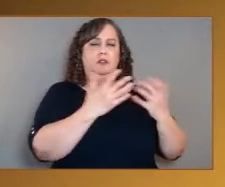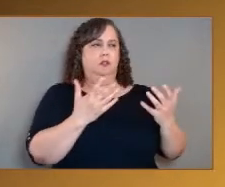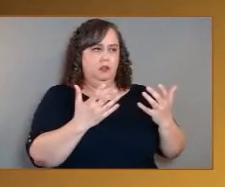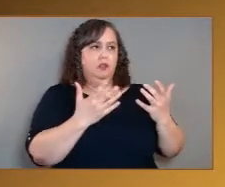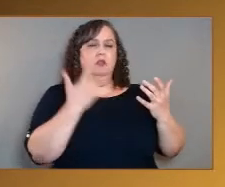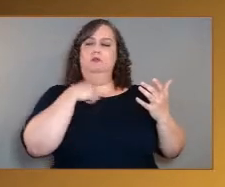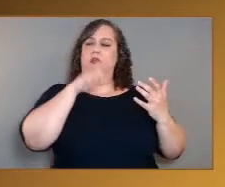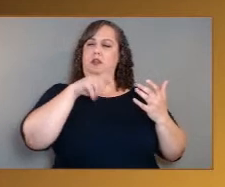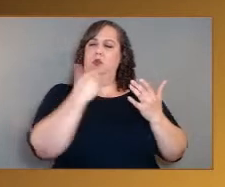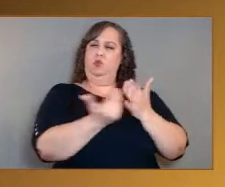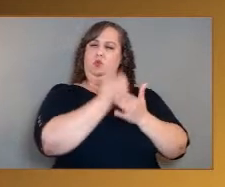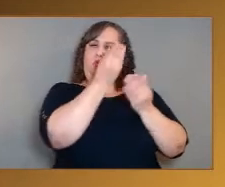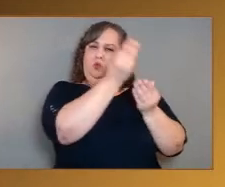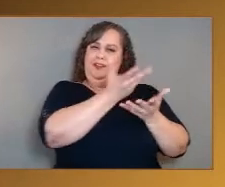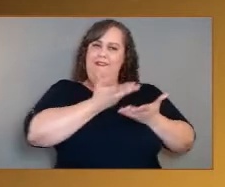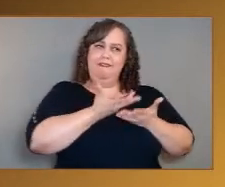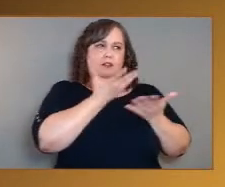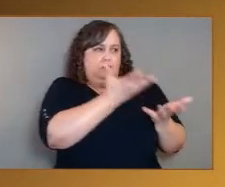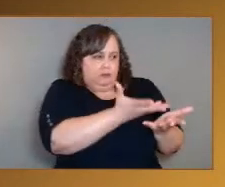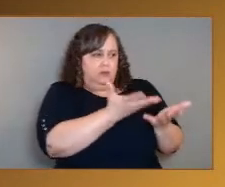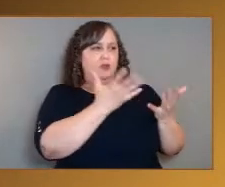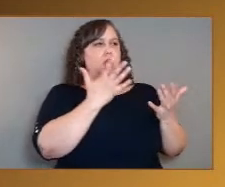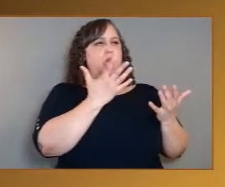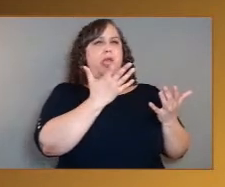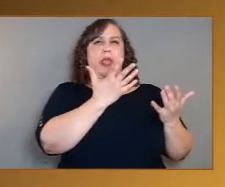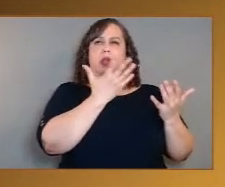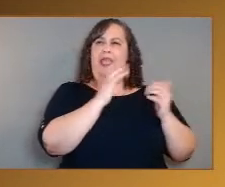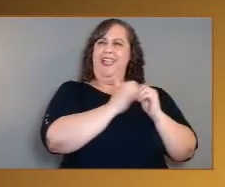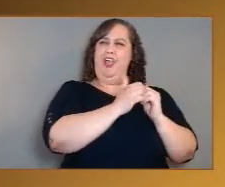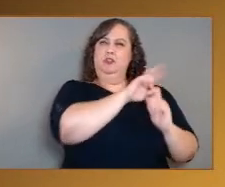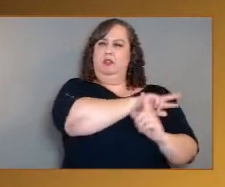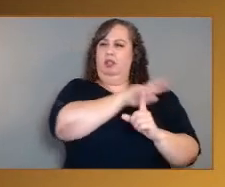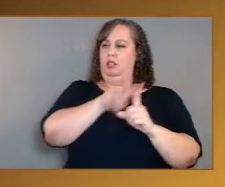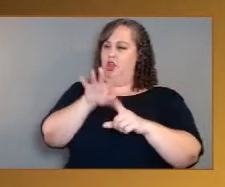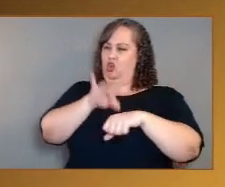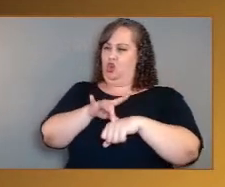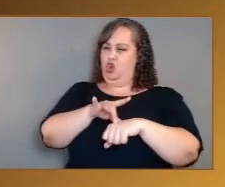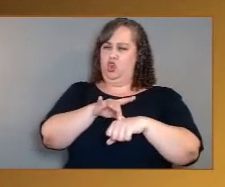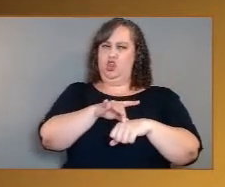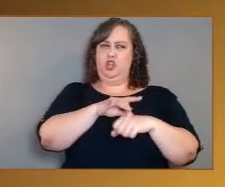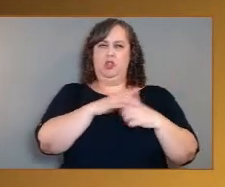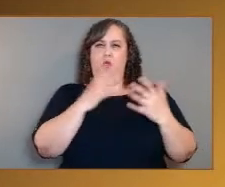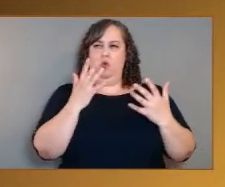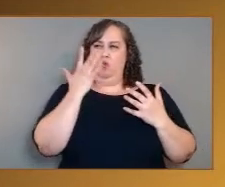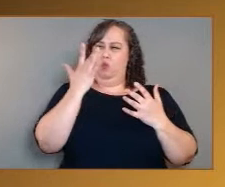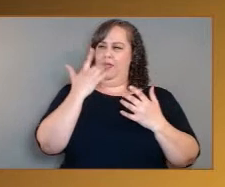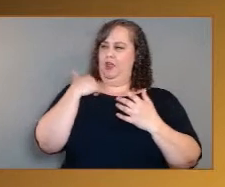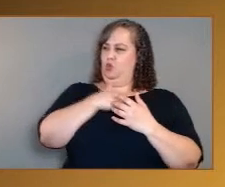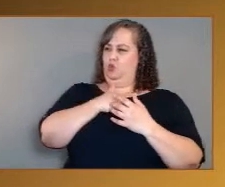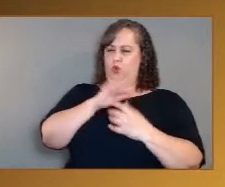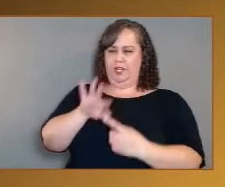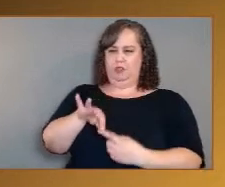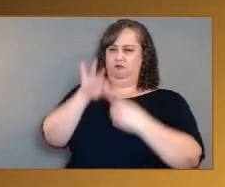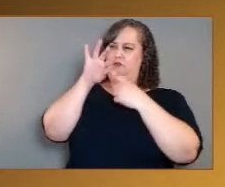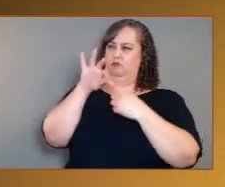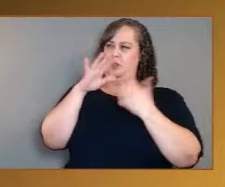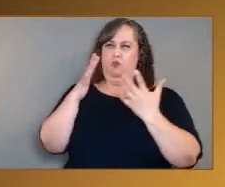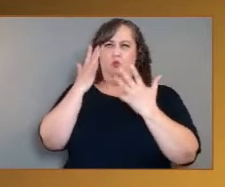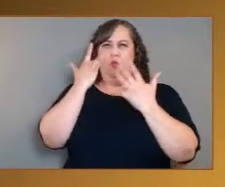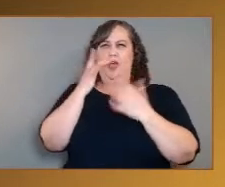what it is that makes Earth unique. Why is it the only place we know of yet that has life? Why is it so